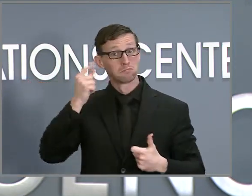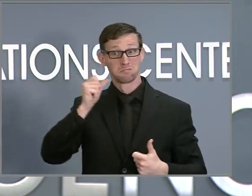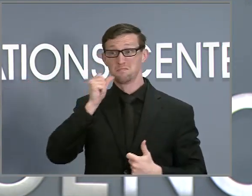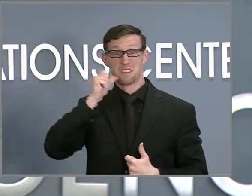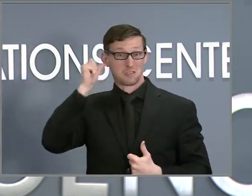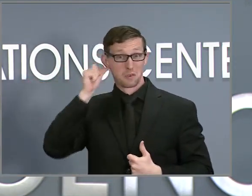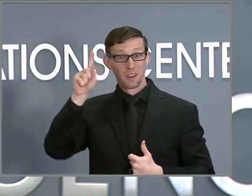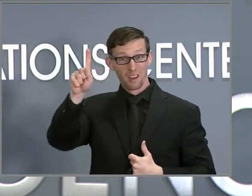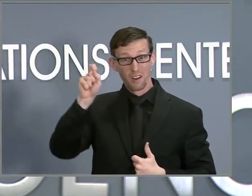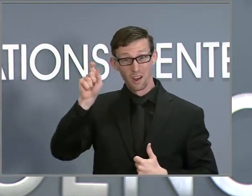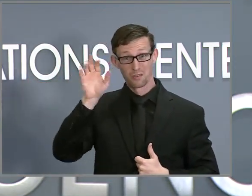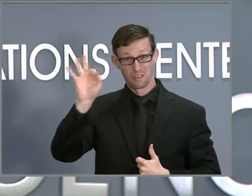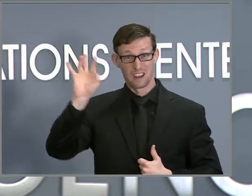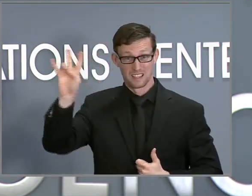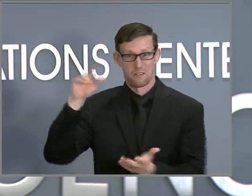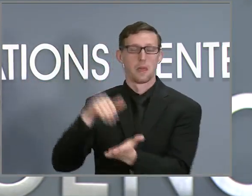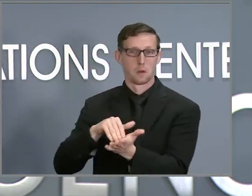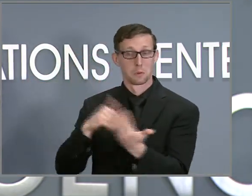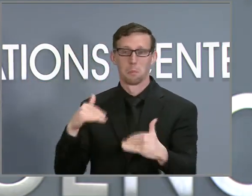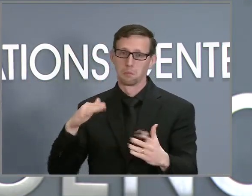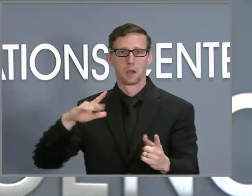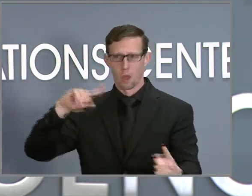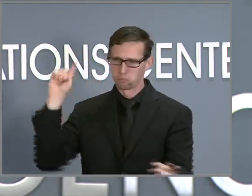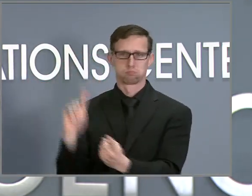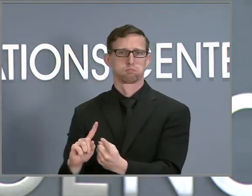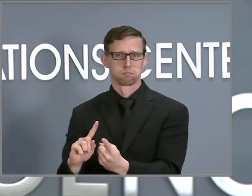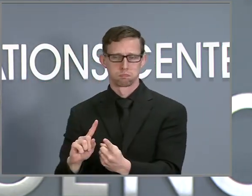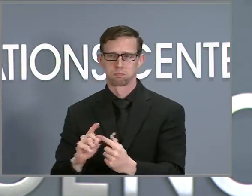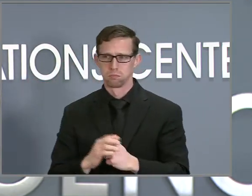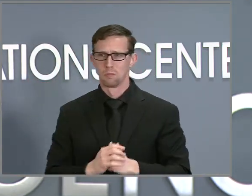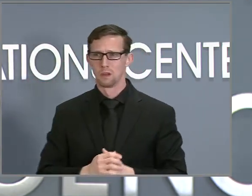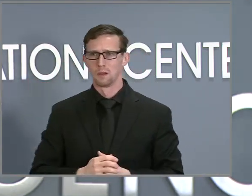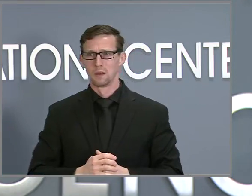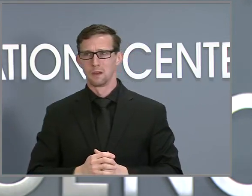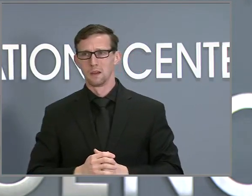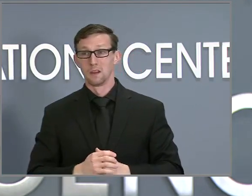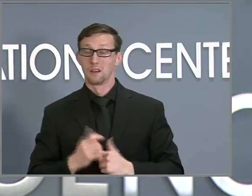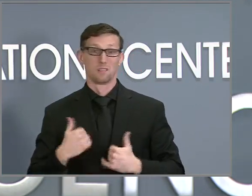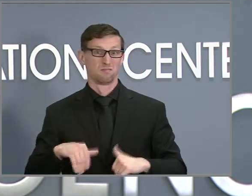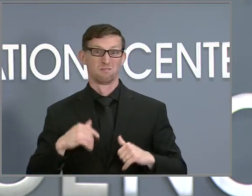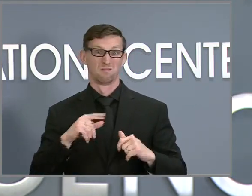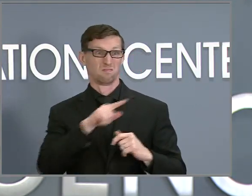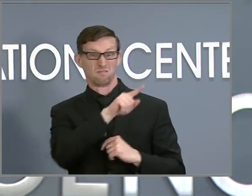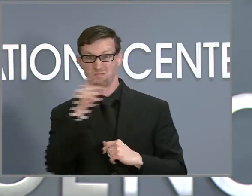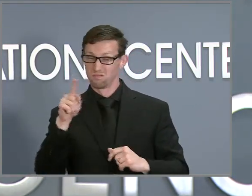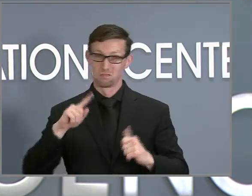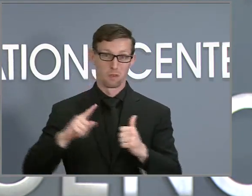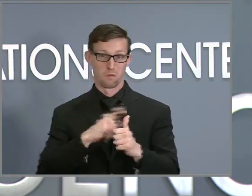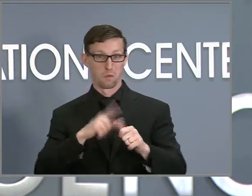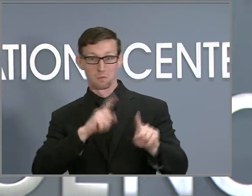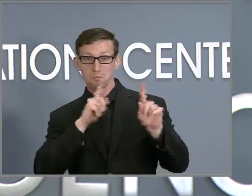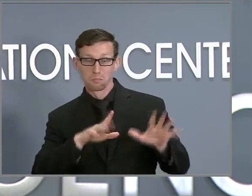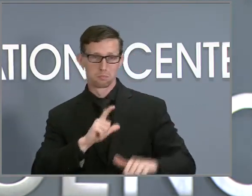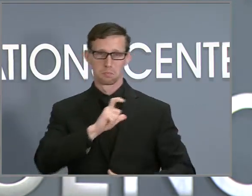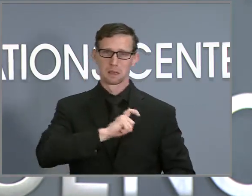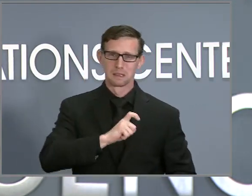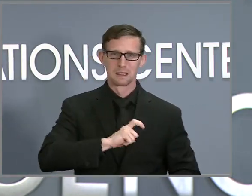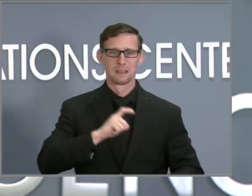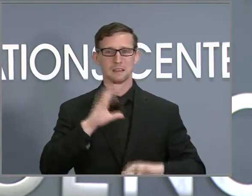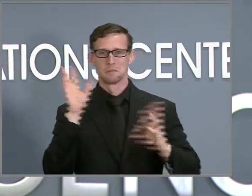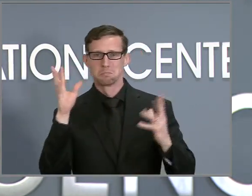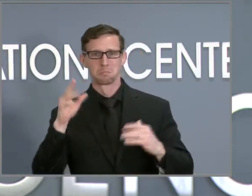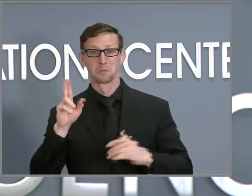of 197,000 yesterday morning. And we deeply appreciate the work of first responders and utility